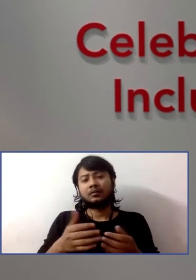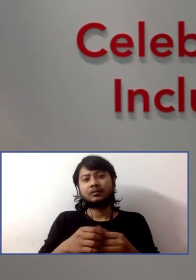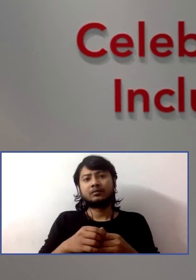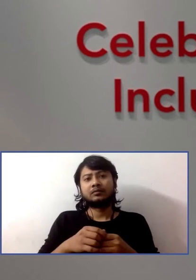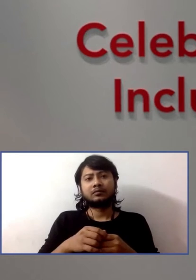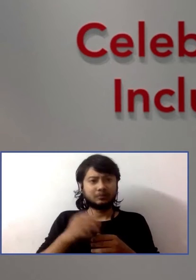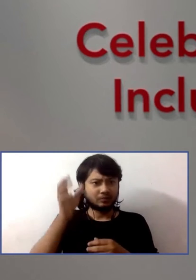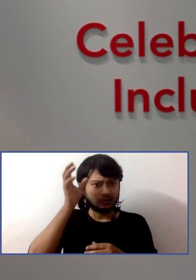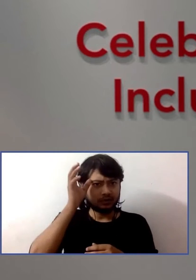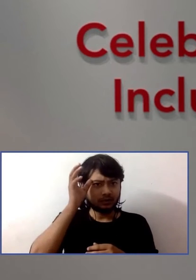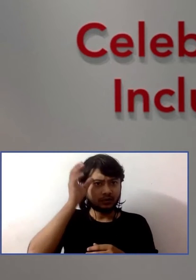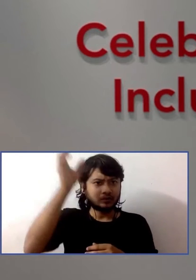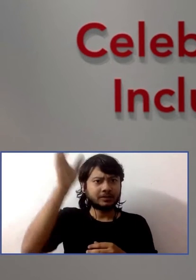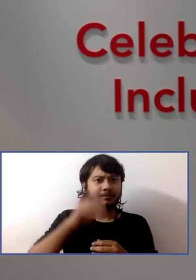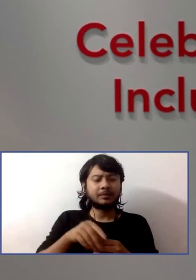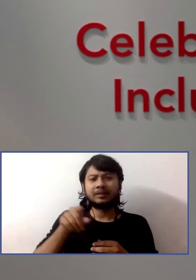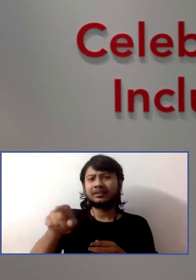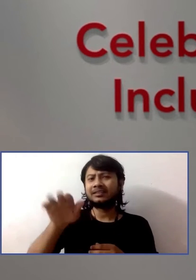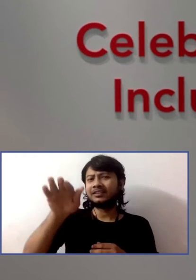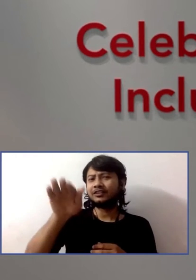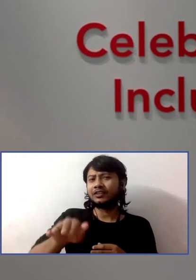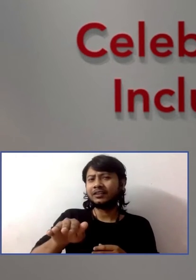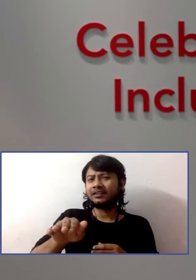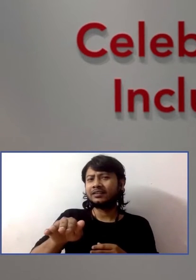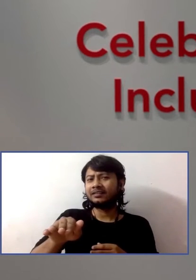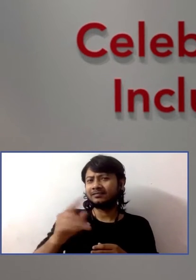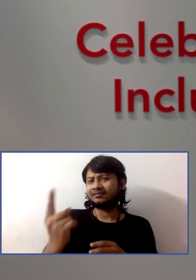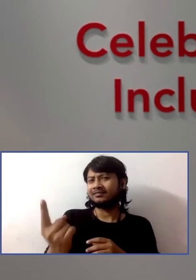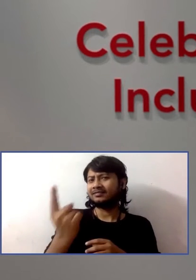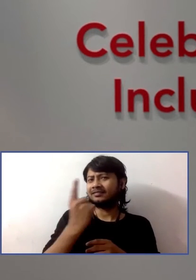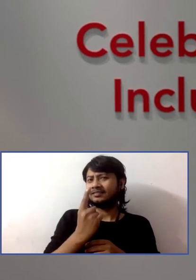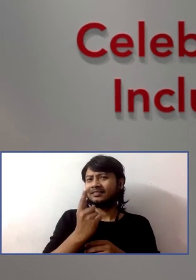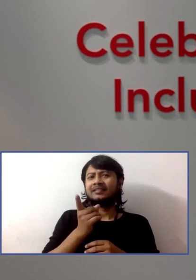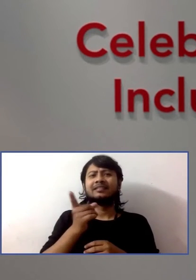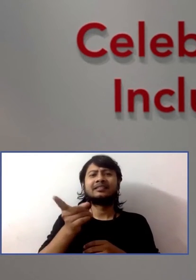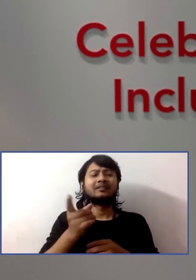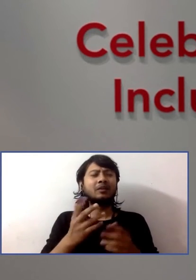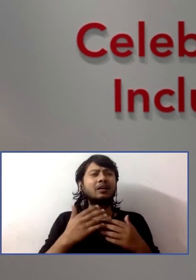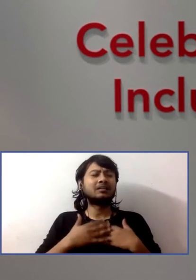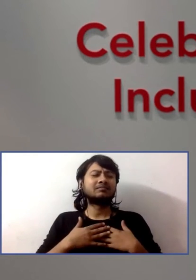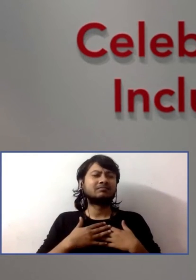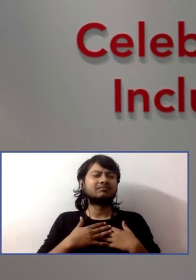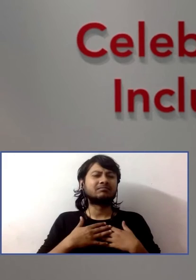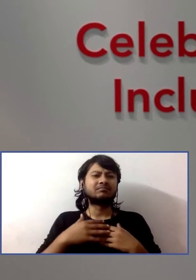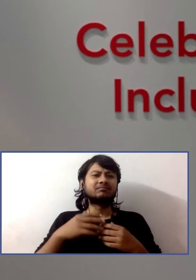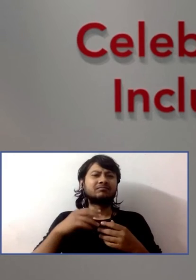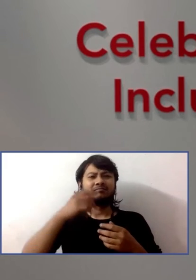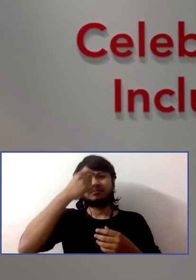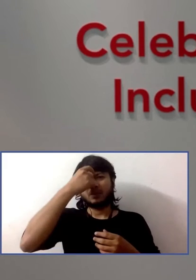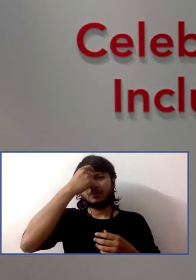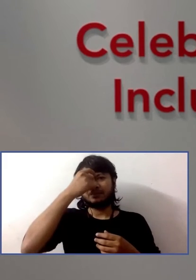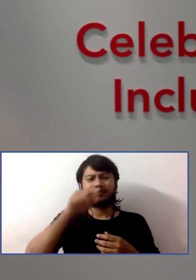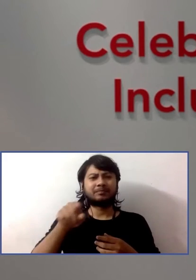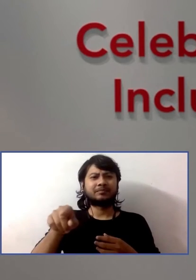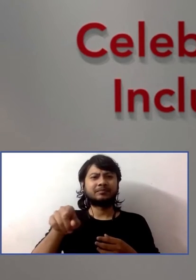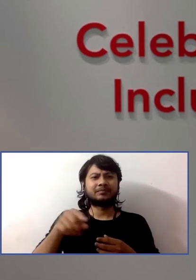kid came to me with a problem that he was having trouble with, it was a problem with the Pythagorean theorem. He